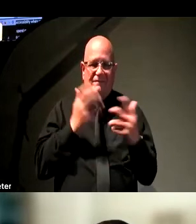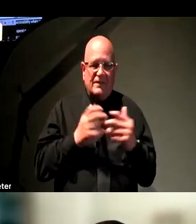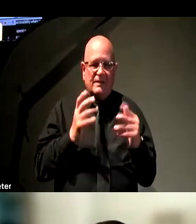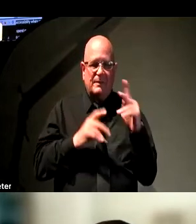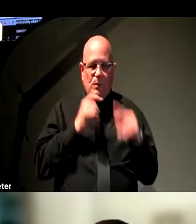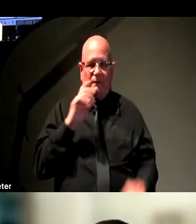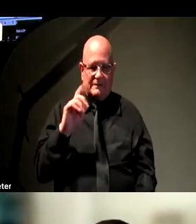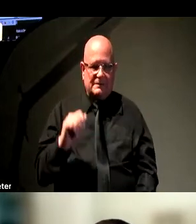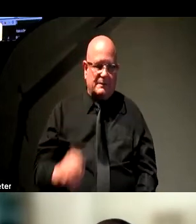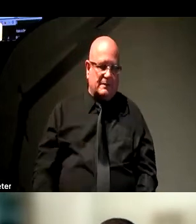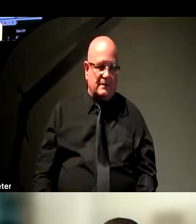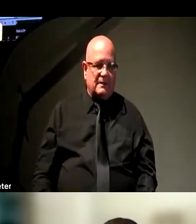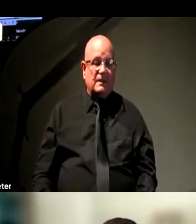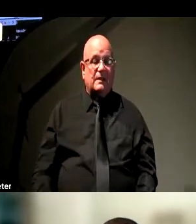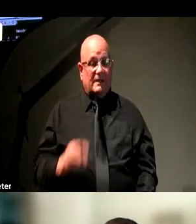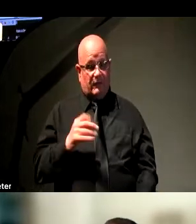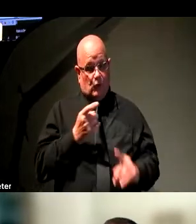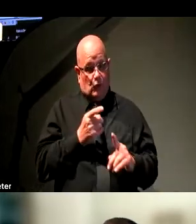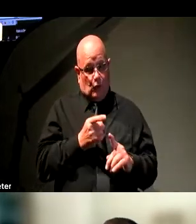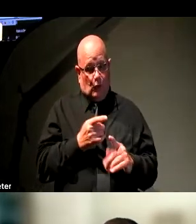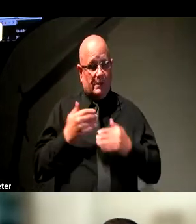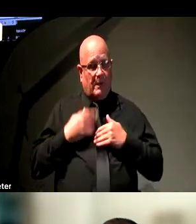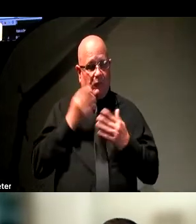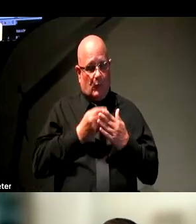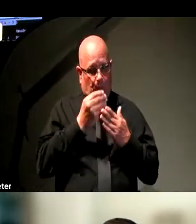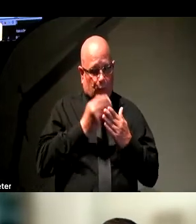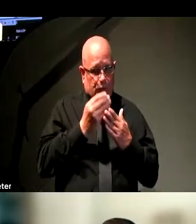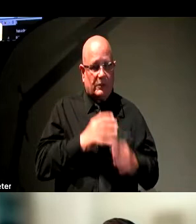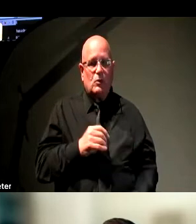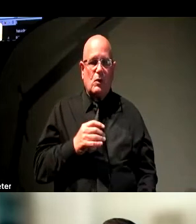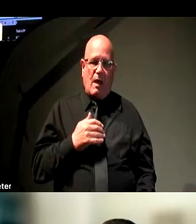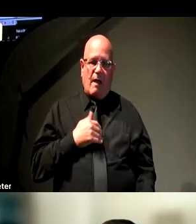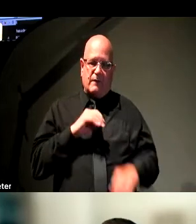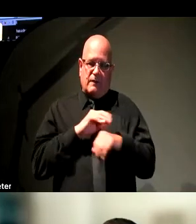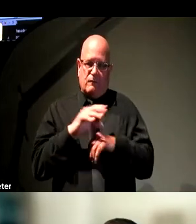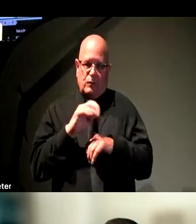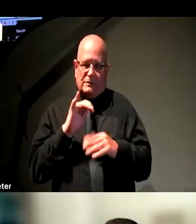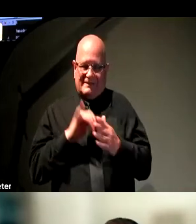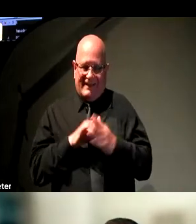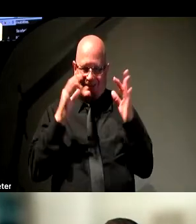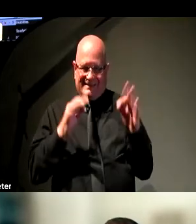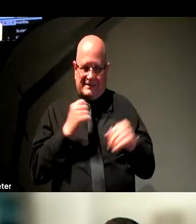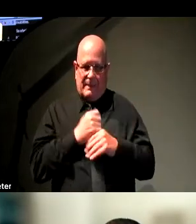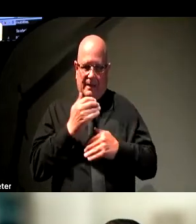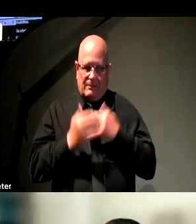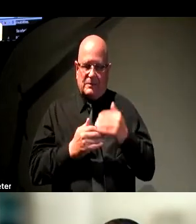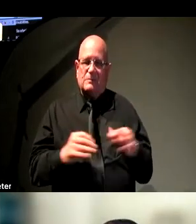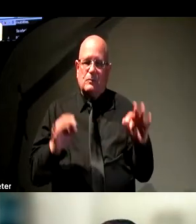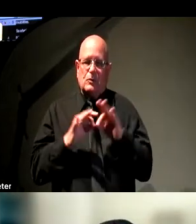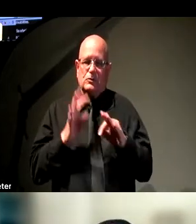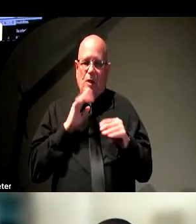you directly handle purchasing or your voice in decision-making processes, it's really important to talk about